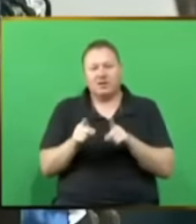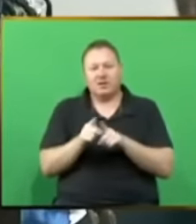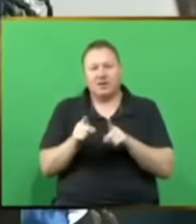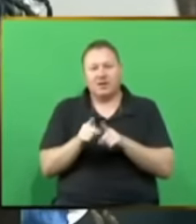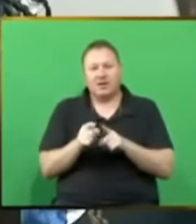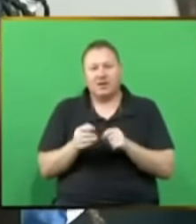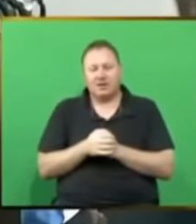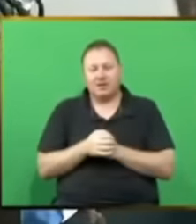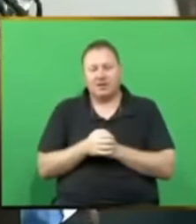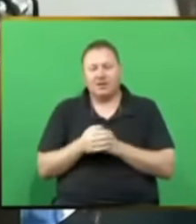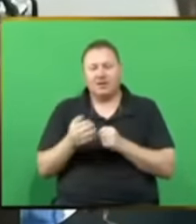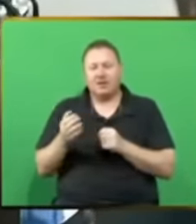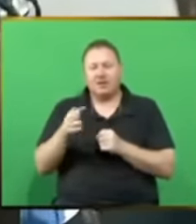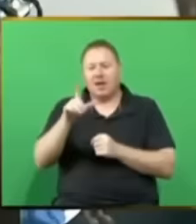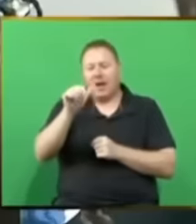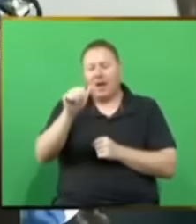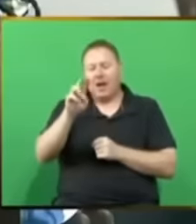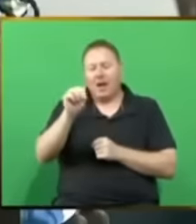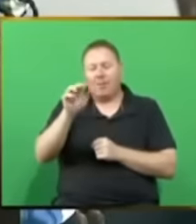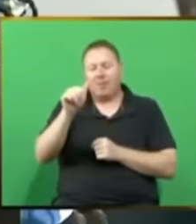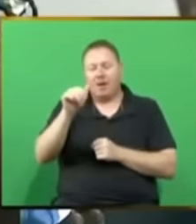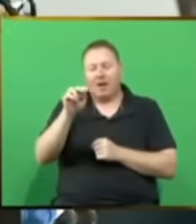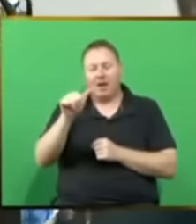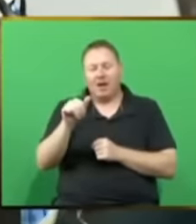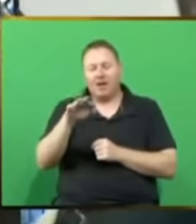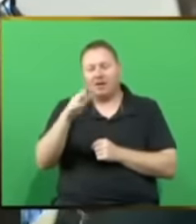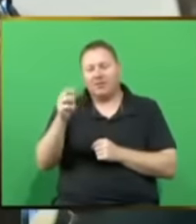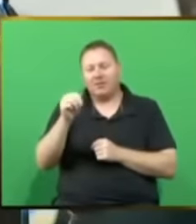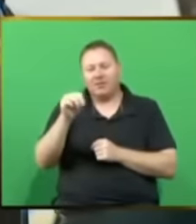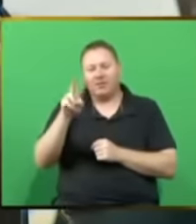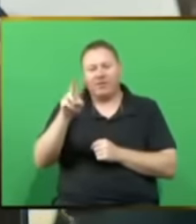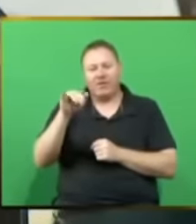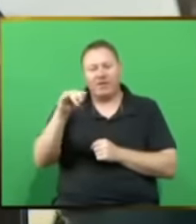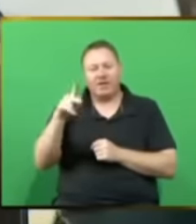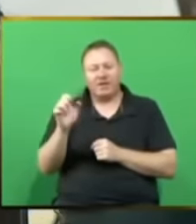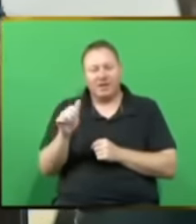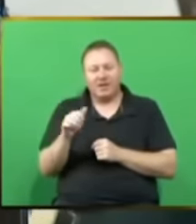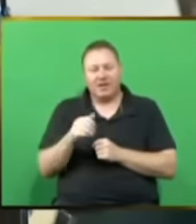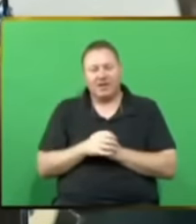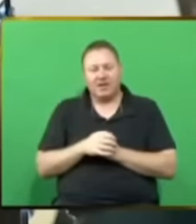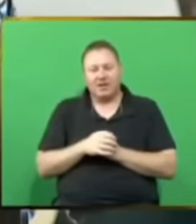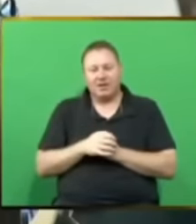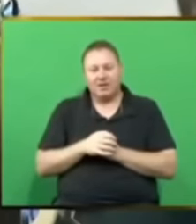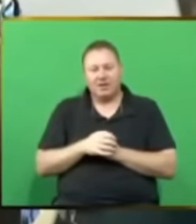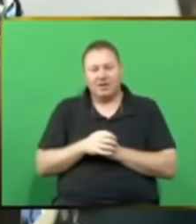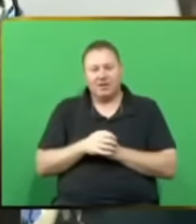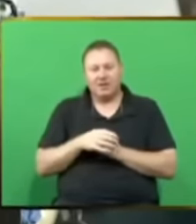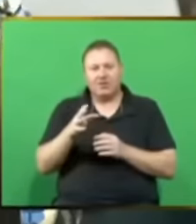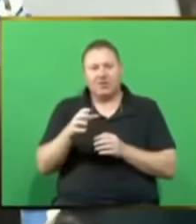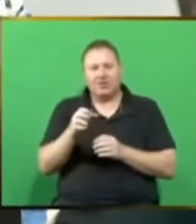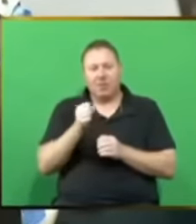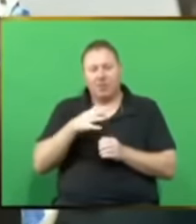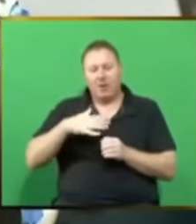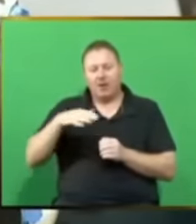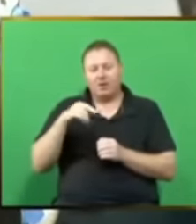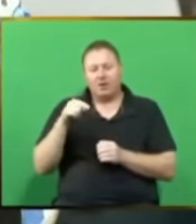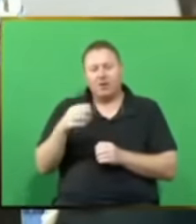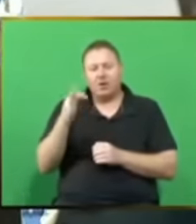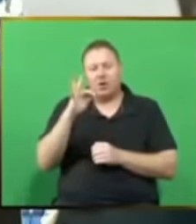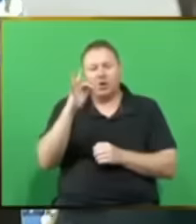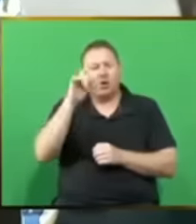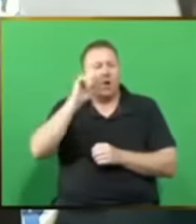Langalam Vigi from Ekomani, a three-year-old child who died inside a pit toilet